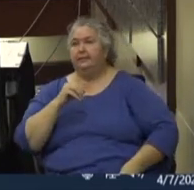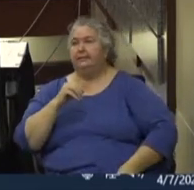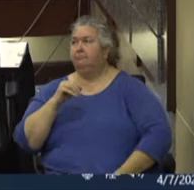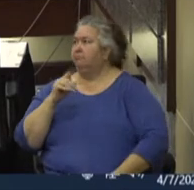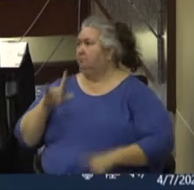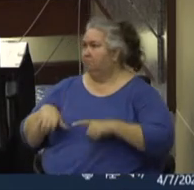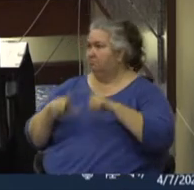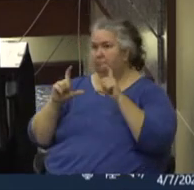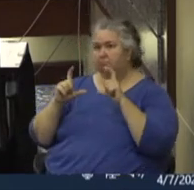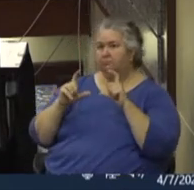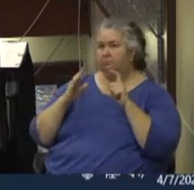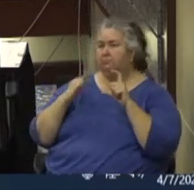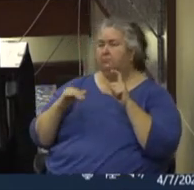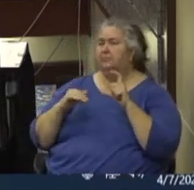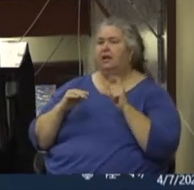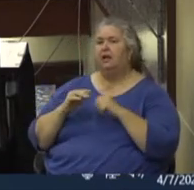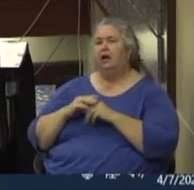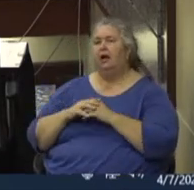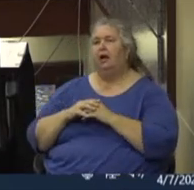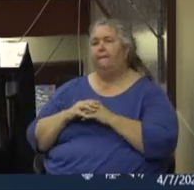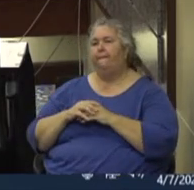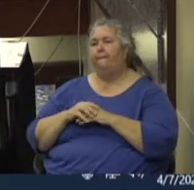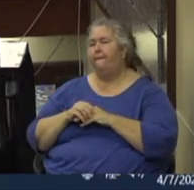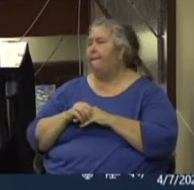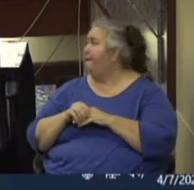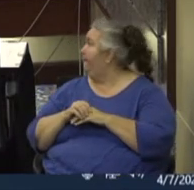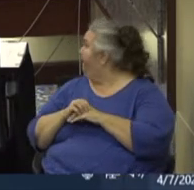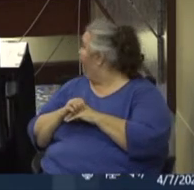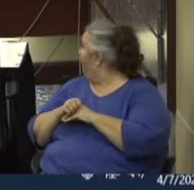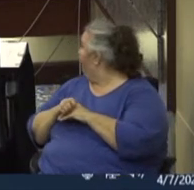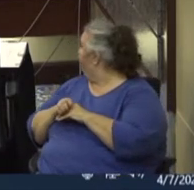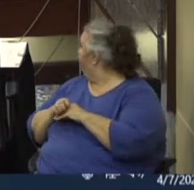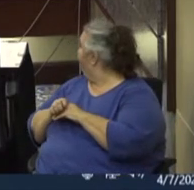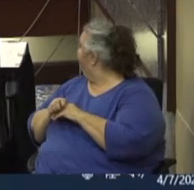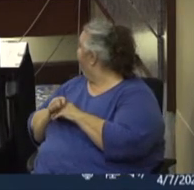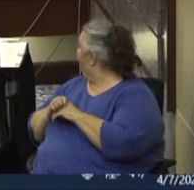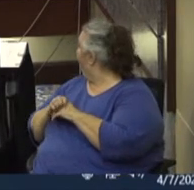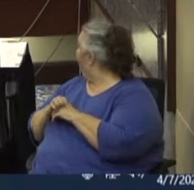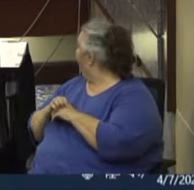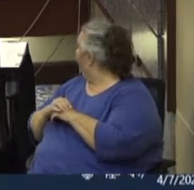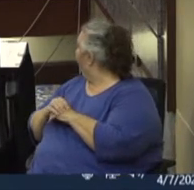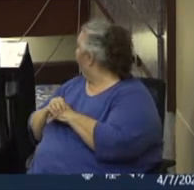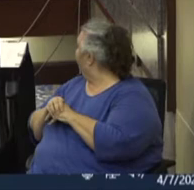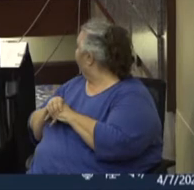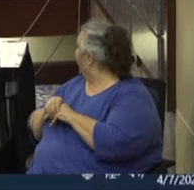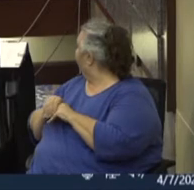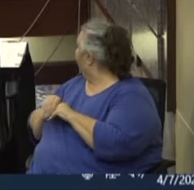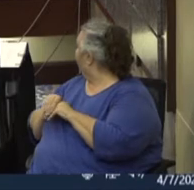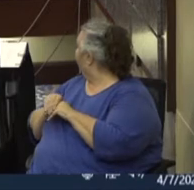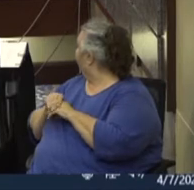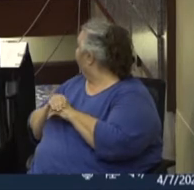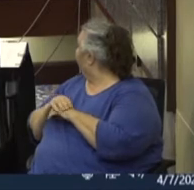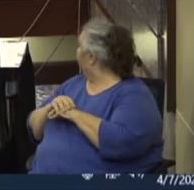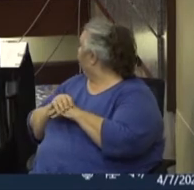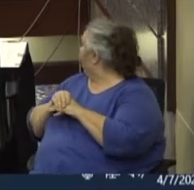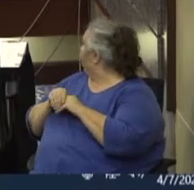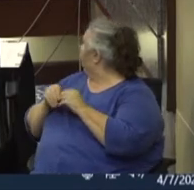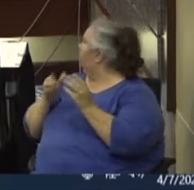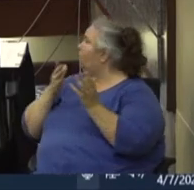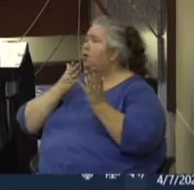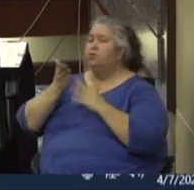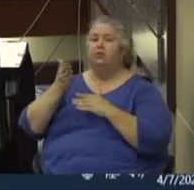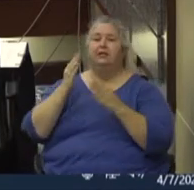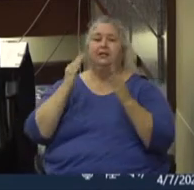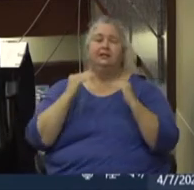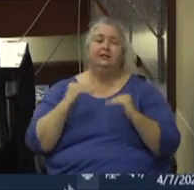as we... Going through... Actually, the next two. Going through the things that we wanted to